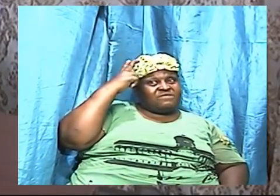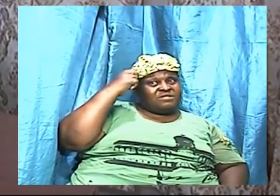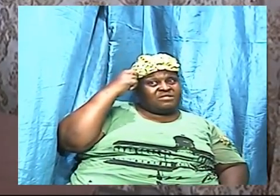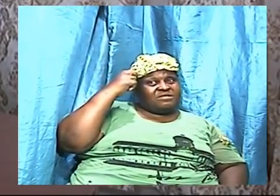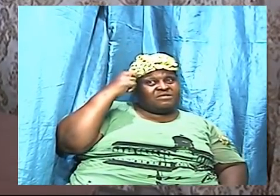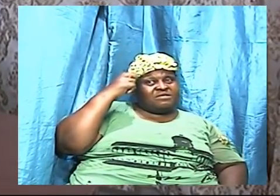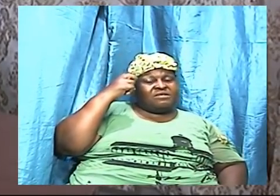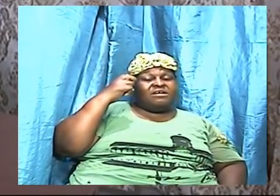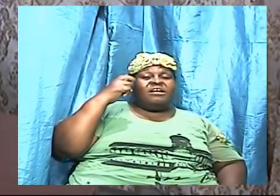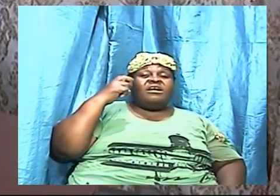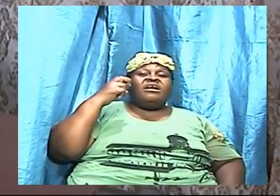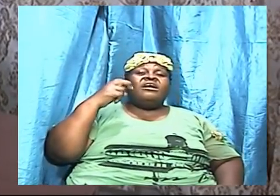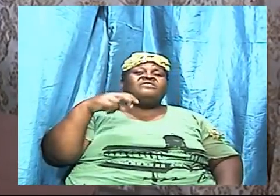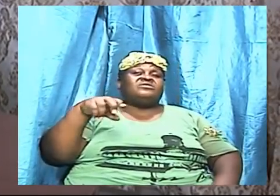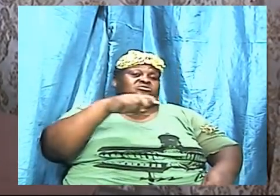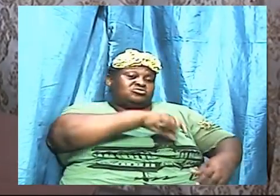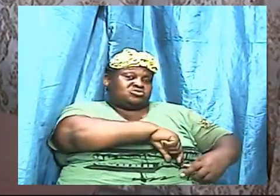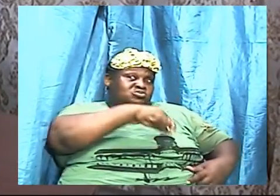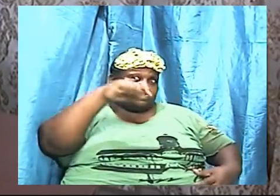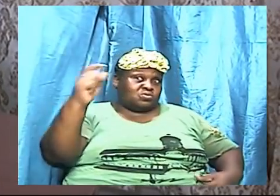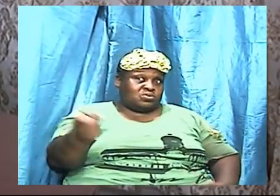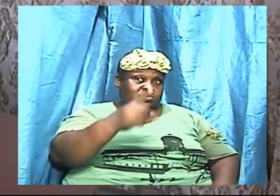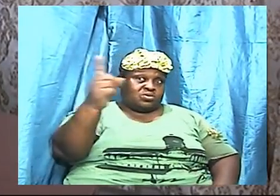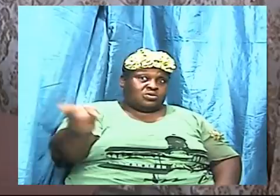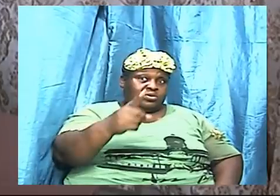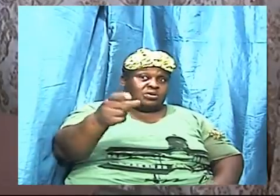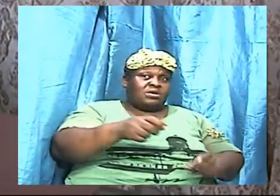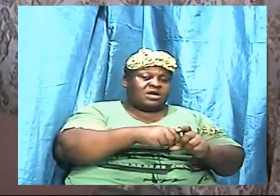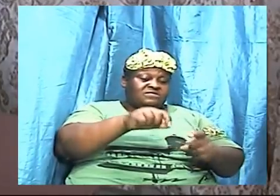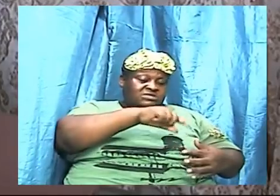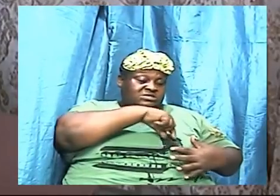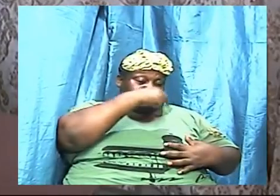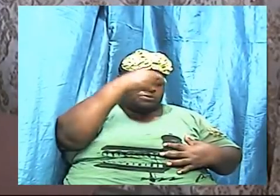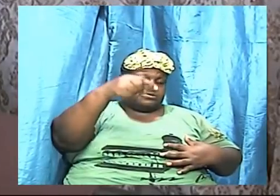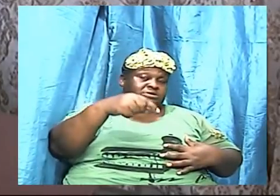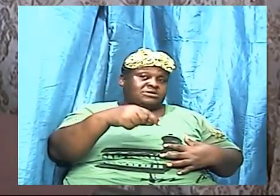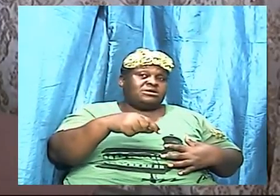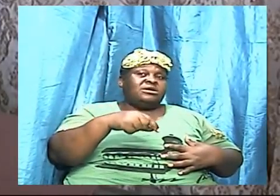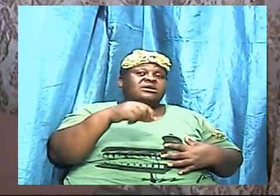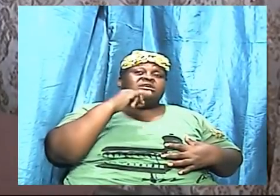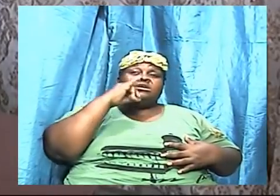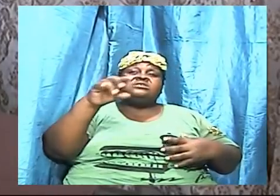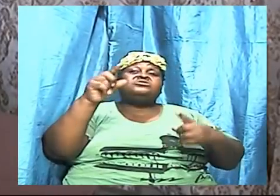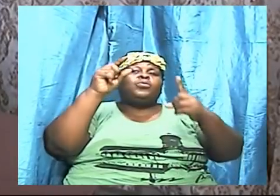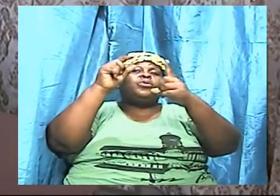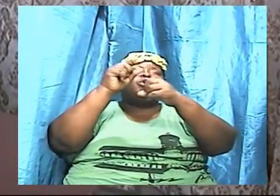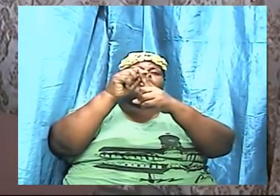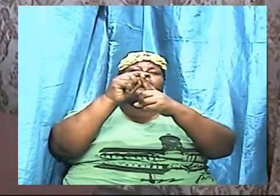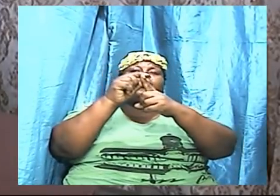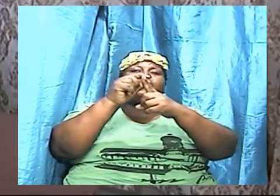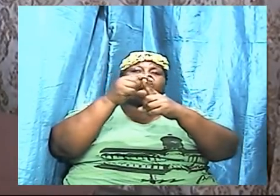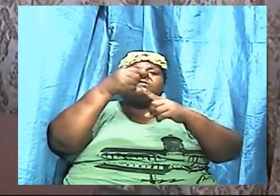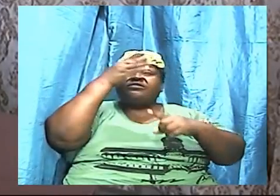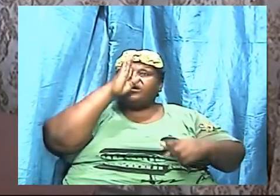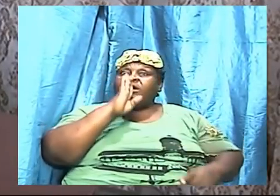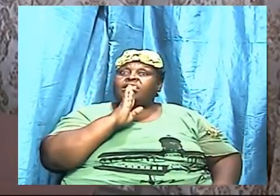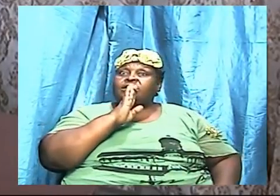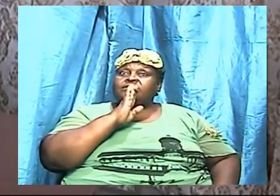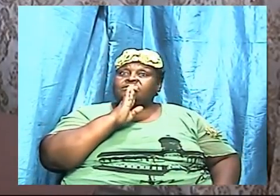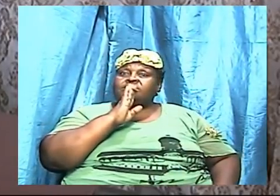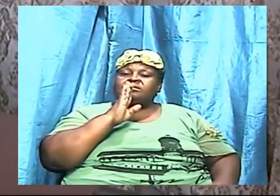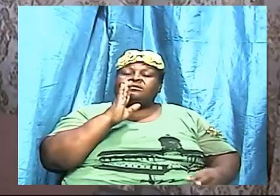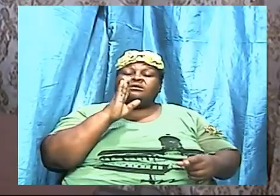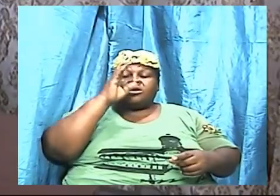the word of Almighty God. And brothers and sisters, it is simply saying to